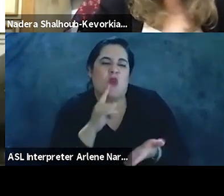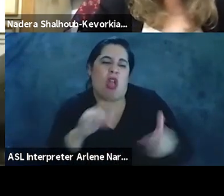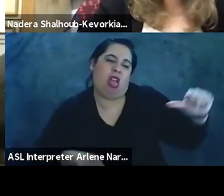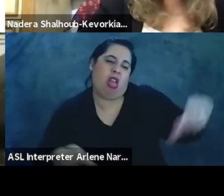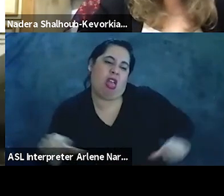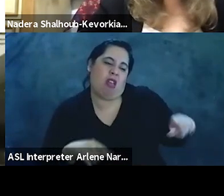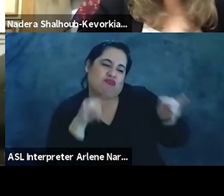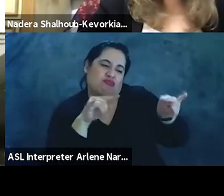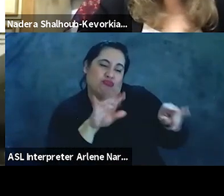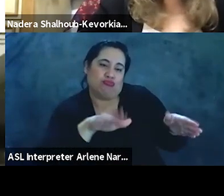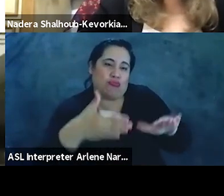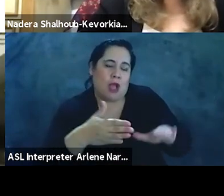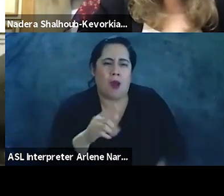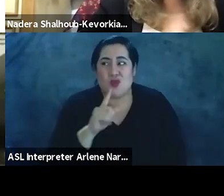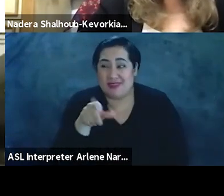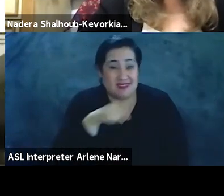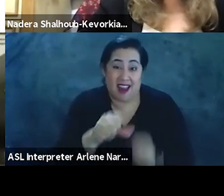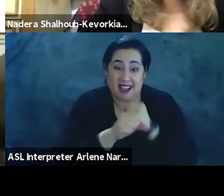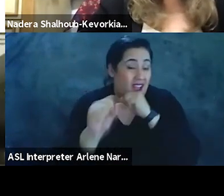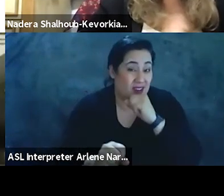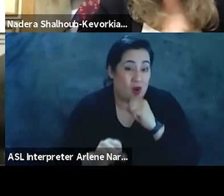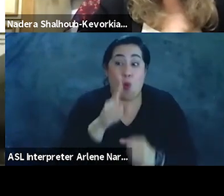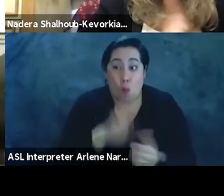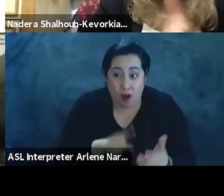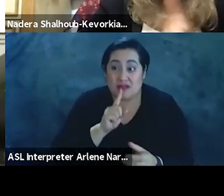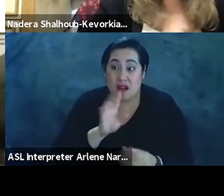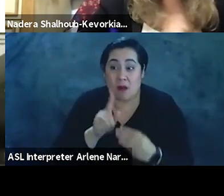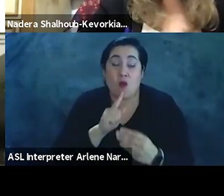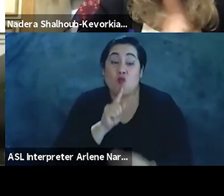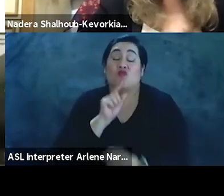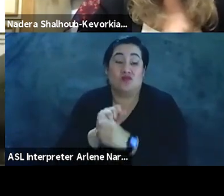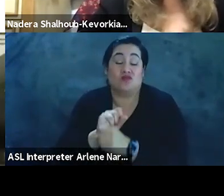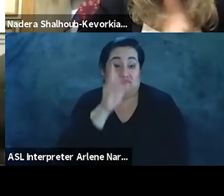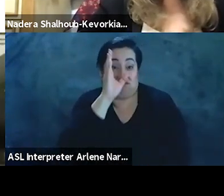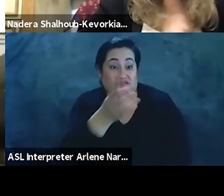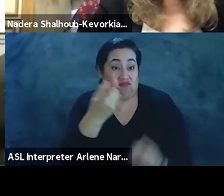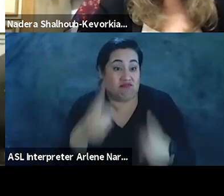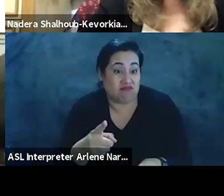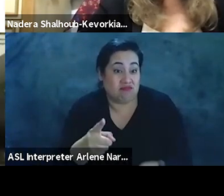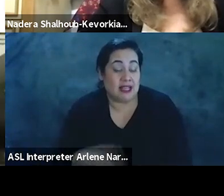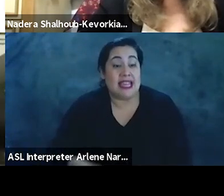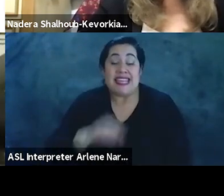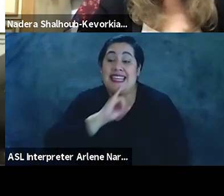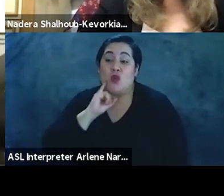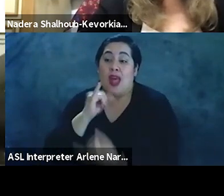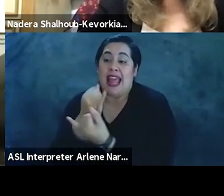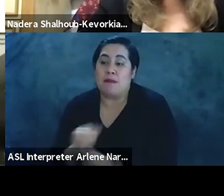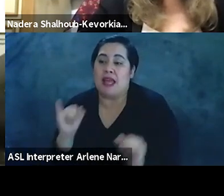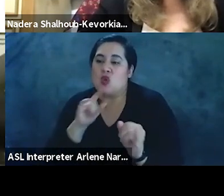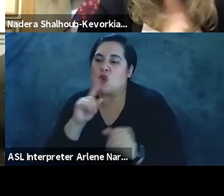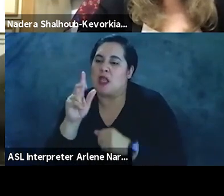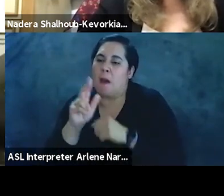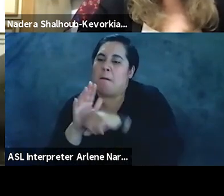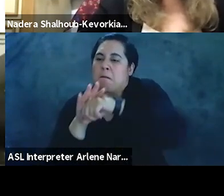very powerfully. And she's not exaggerating. It's quite, what she's talking about is quite literal as well. Israel's independence park is literally built on a